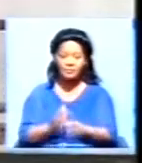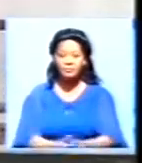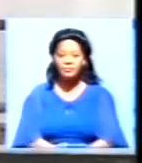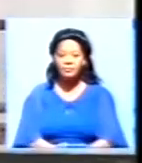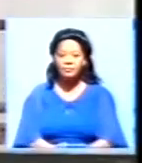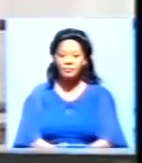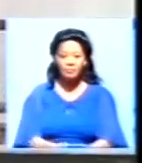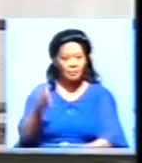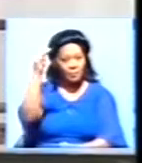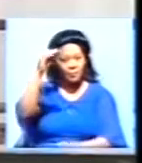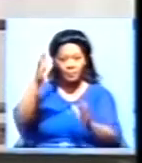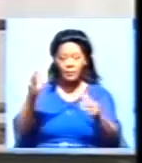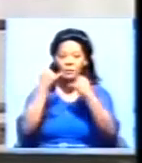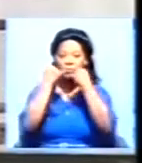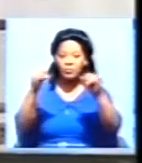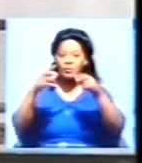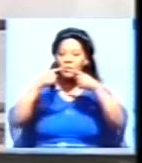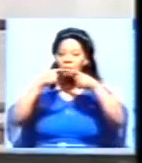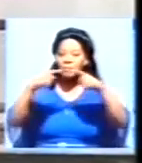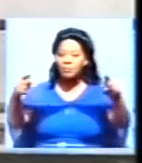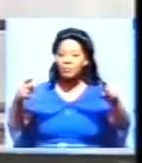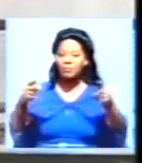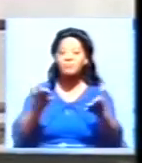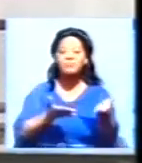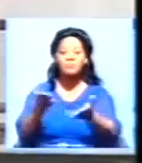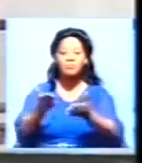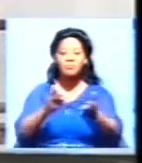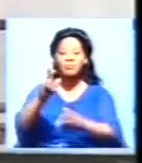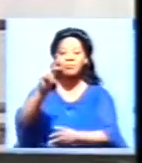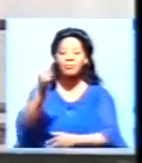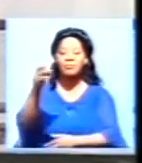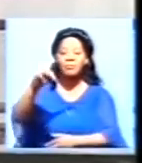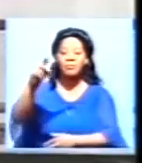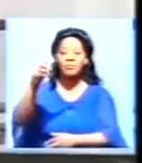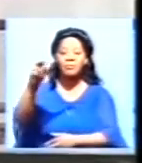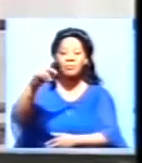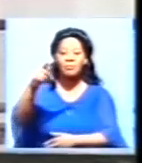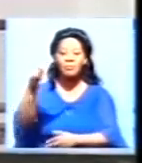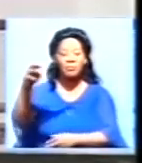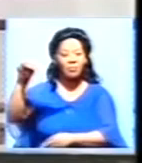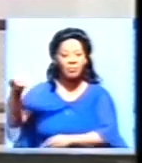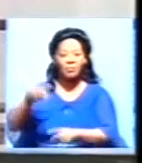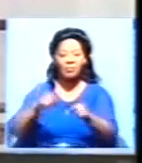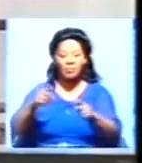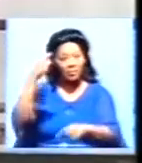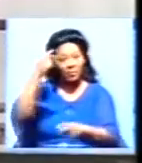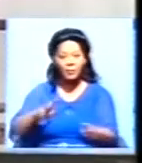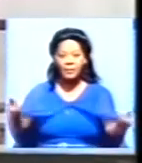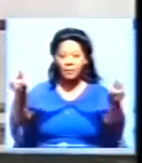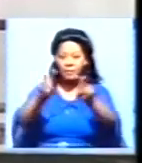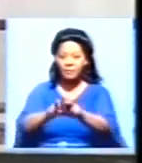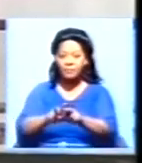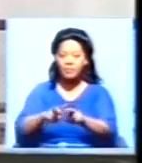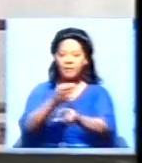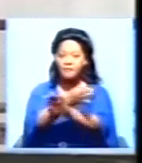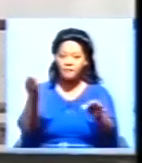Minister of Information and Broadcasting Services Kampa Mbamlenga says government values a free press.